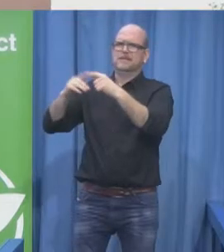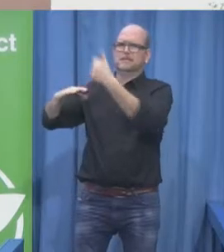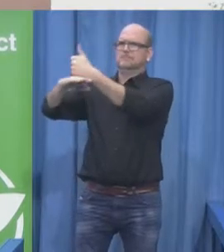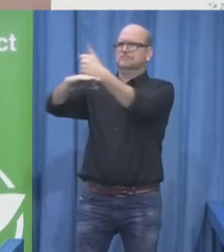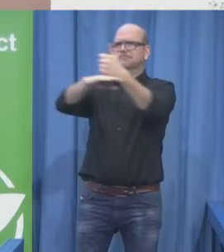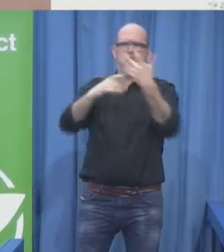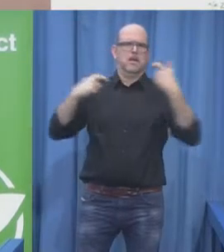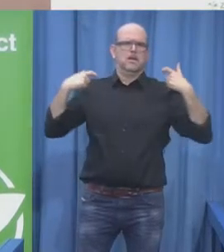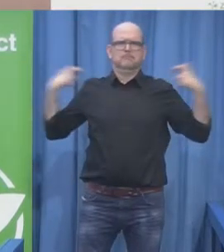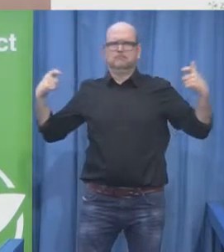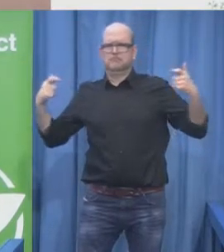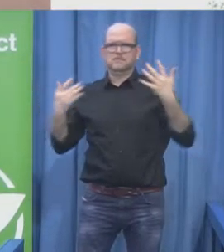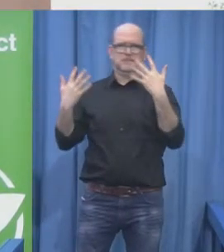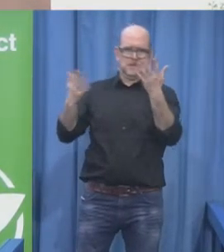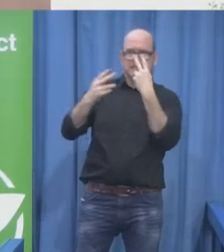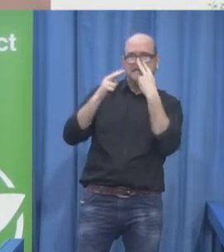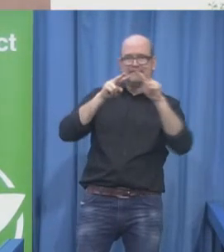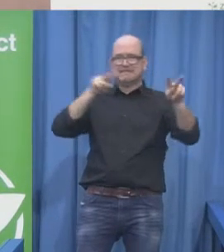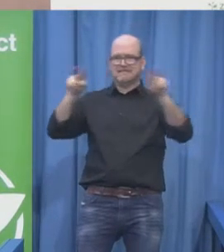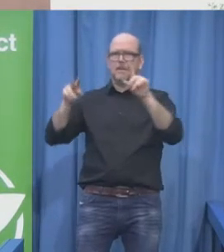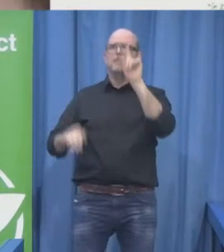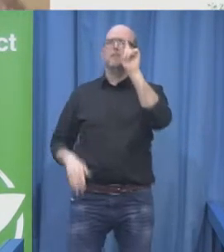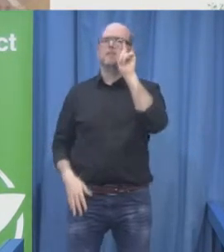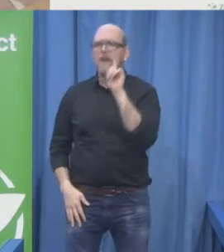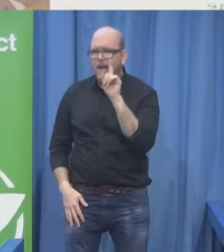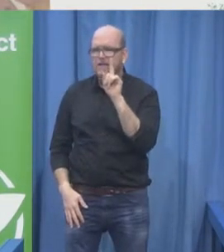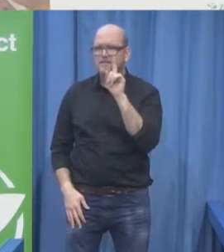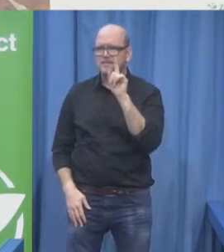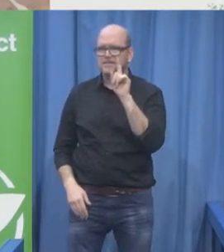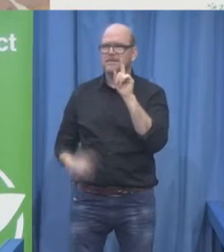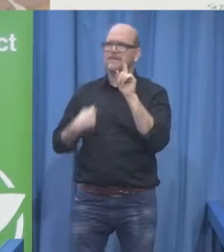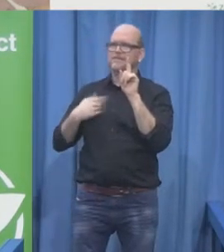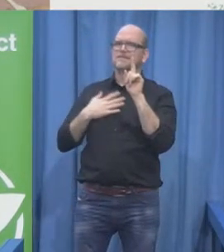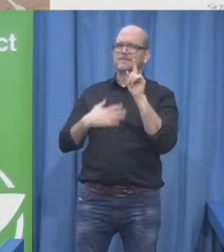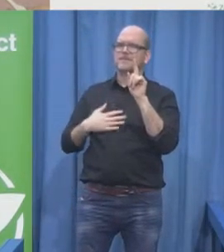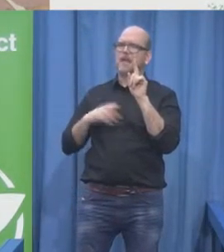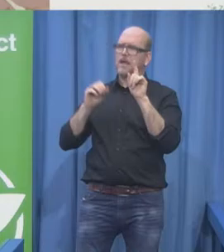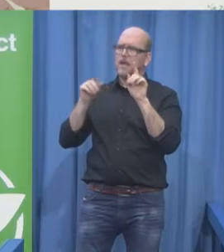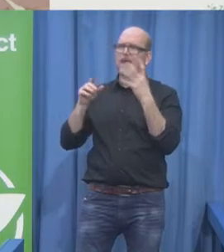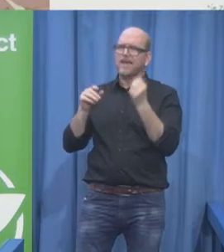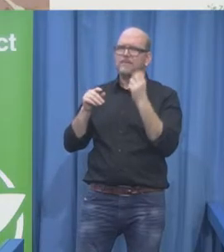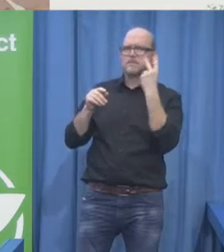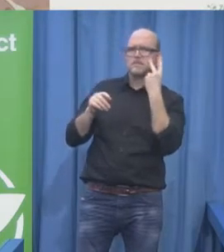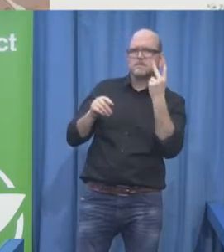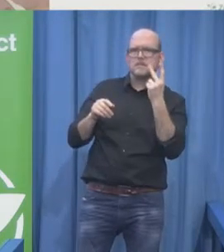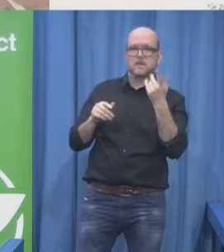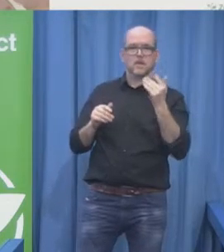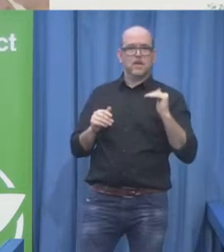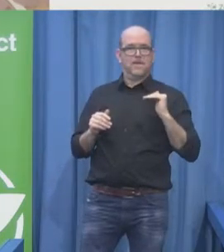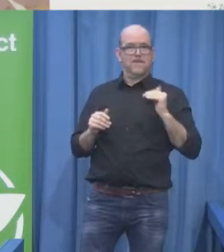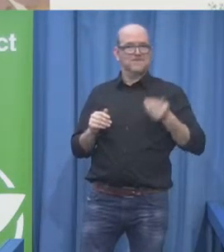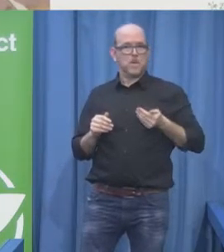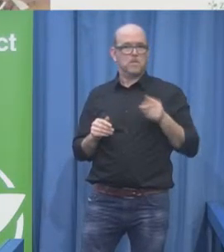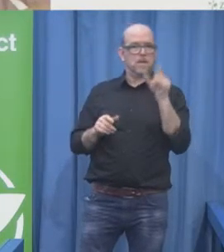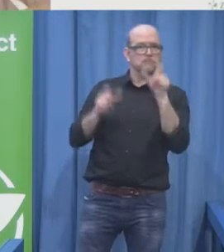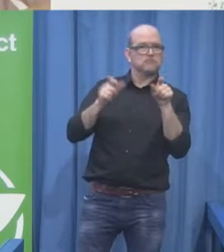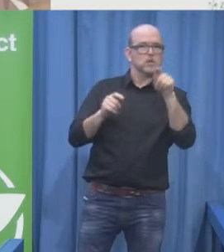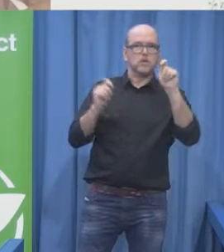also wearing here other hats, such as the one of being a woman, and sometimes women still face